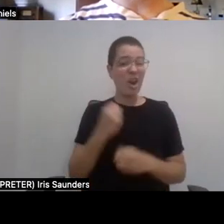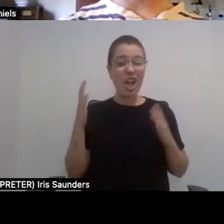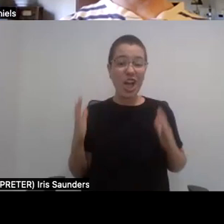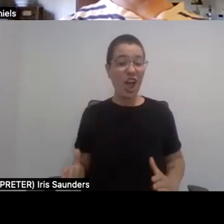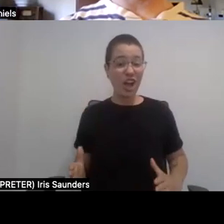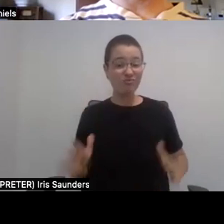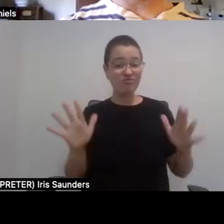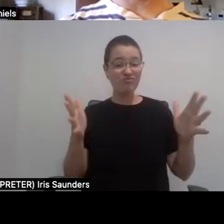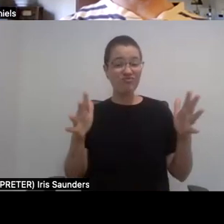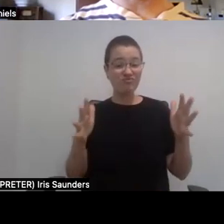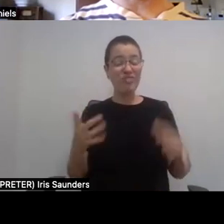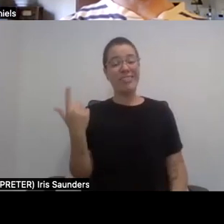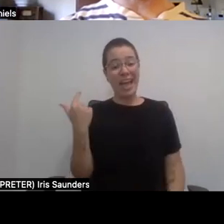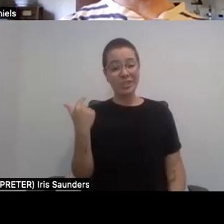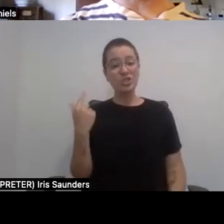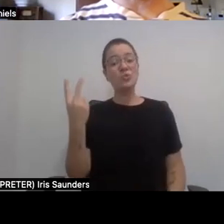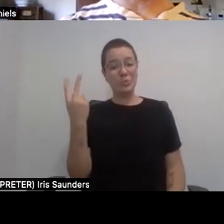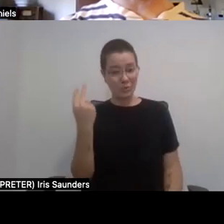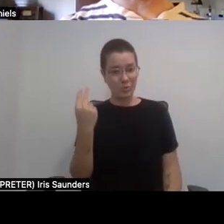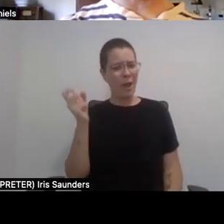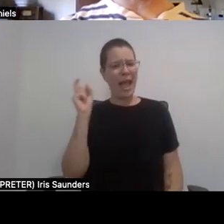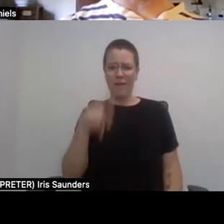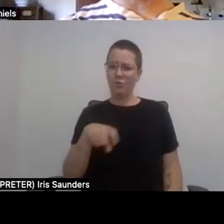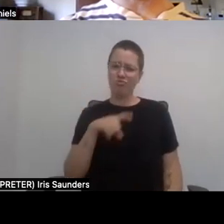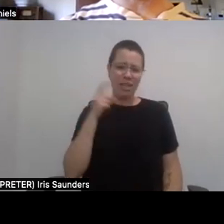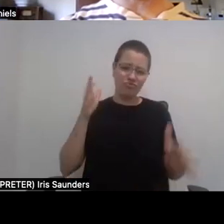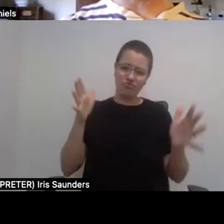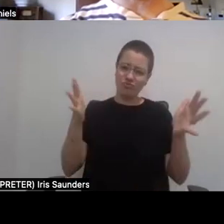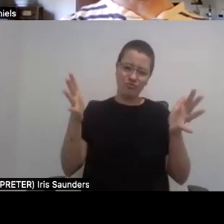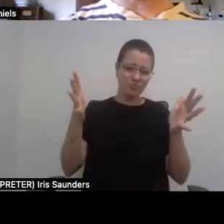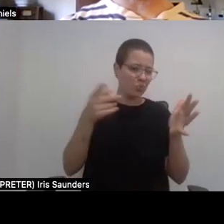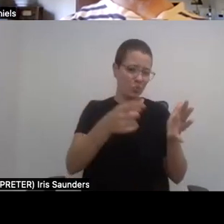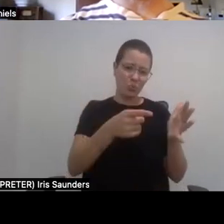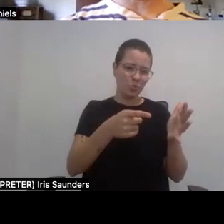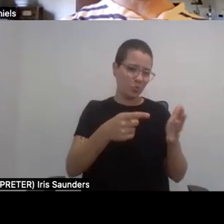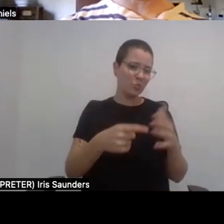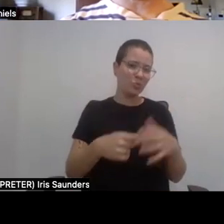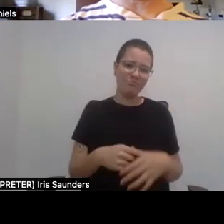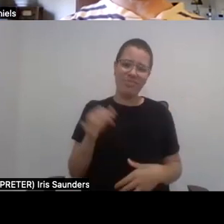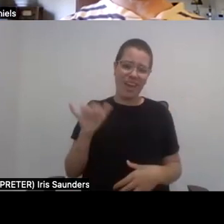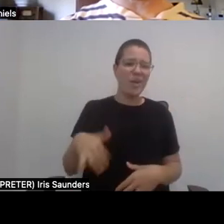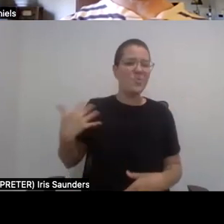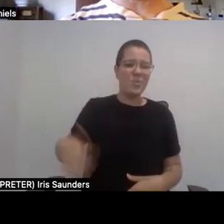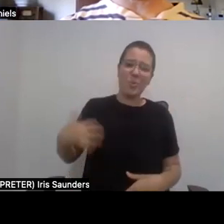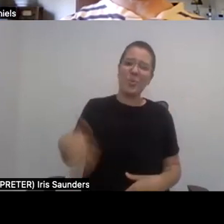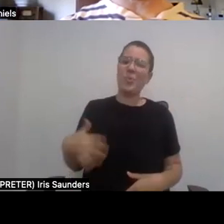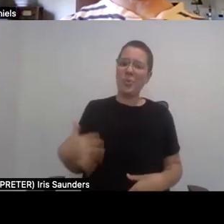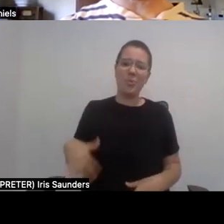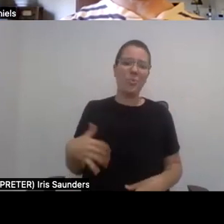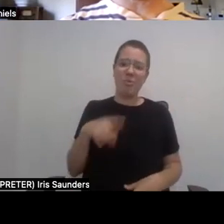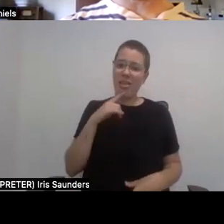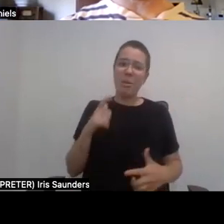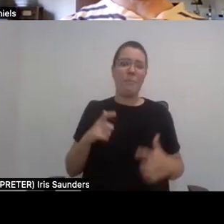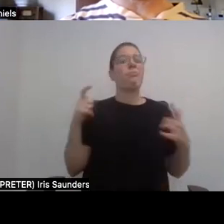last year and the year before. So, we have to give you a shout-out with that as well because that is such a massive part of breaking